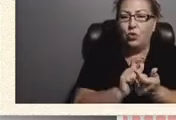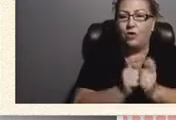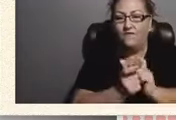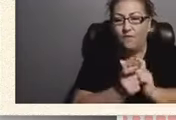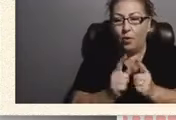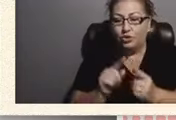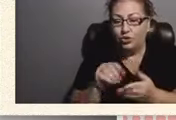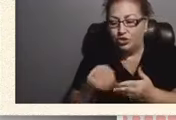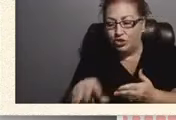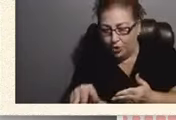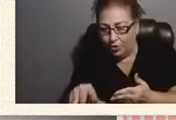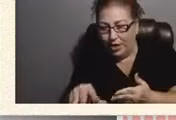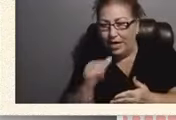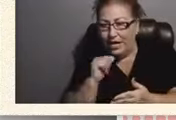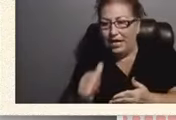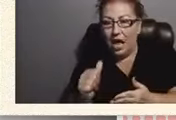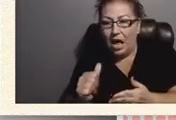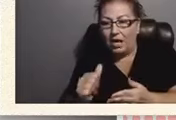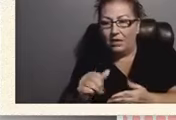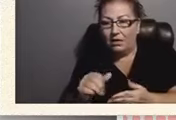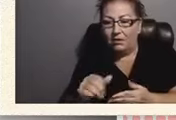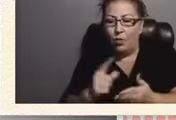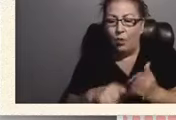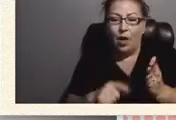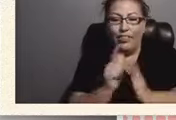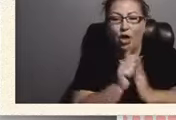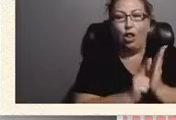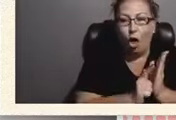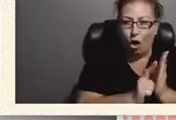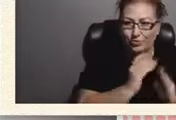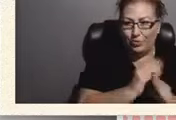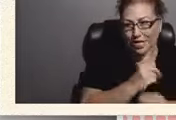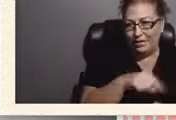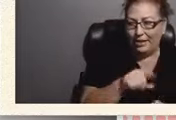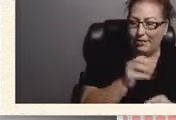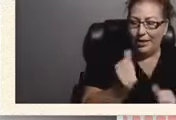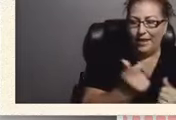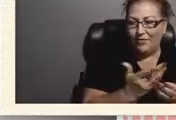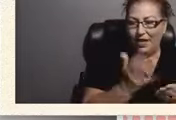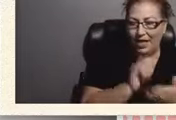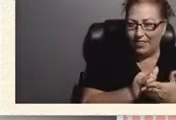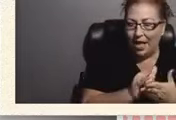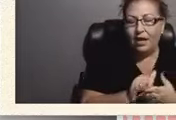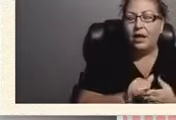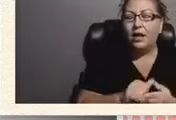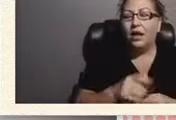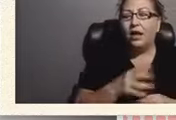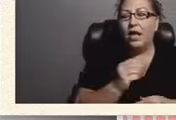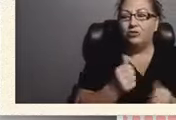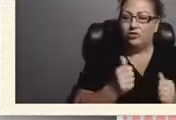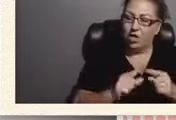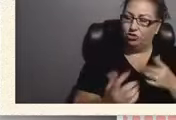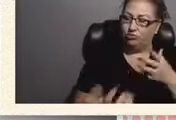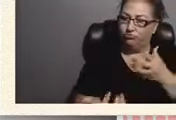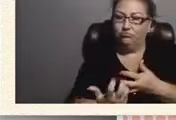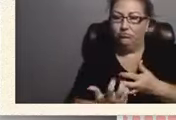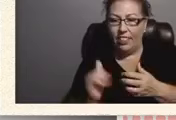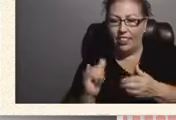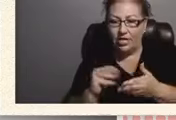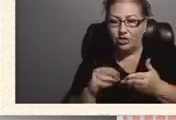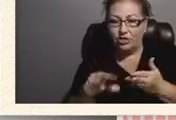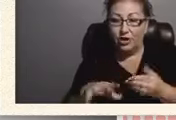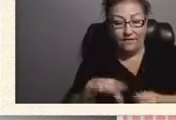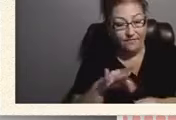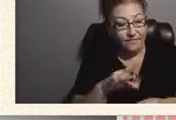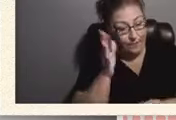what the the laws protecting them and everything like that and and a parent that finds out at three your kid is going